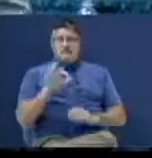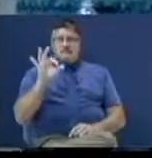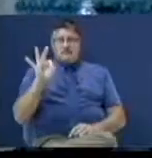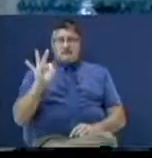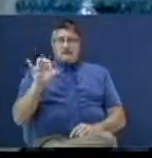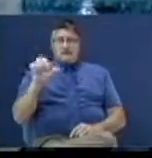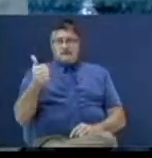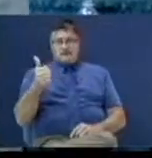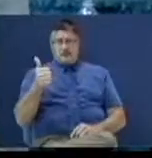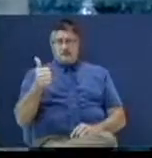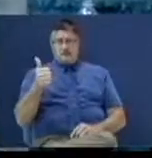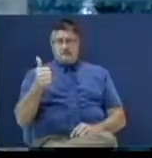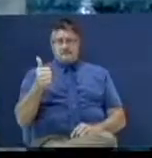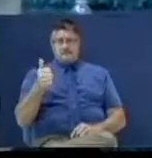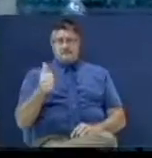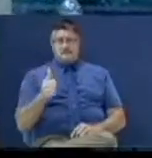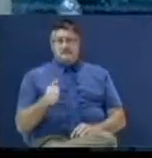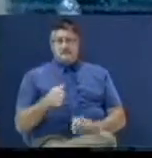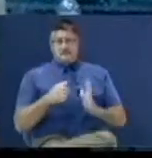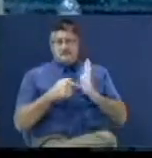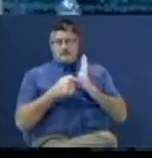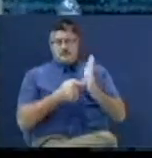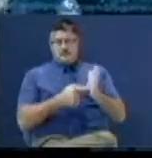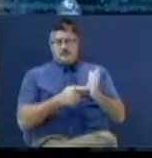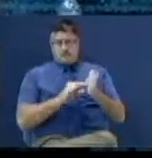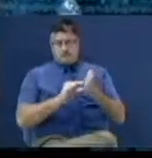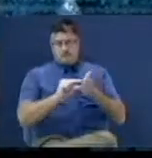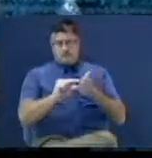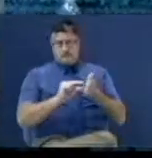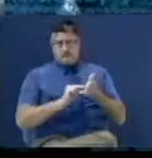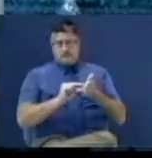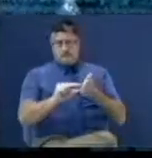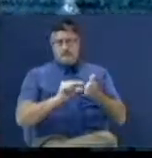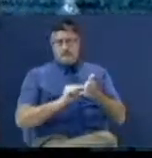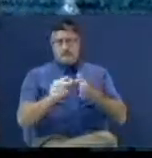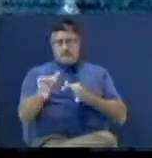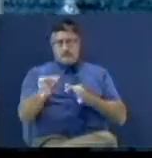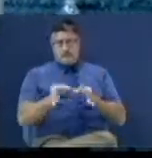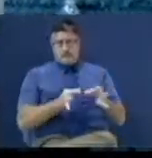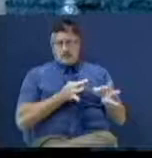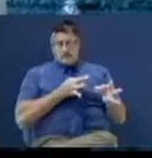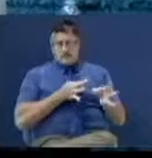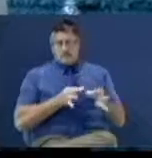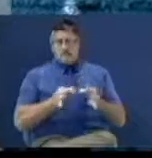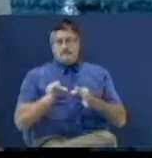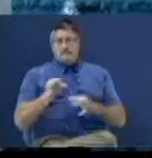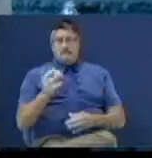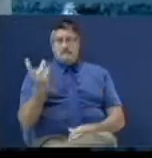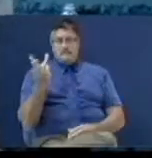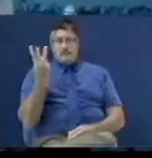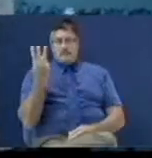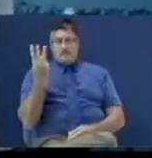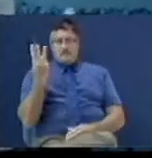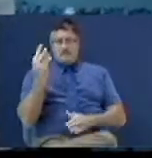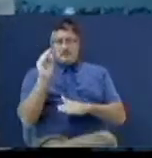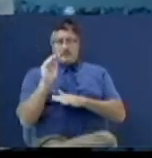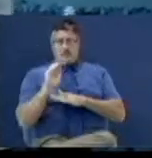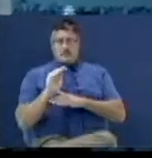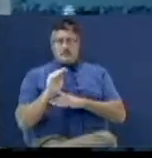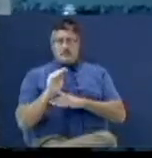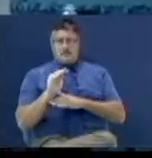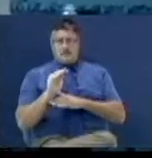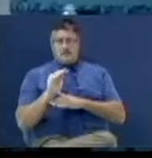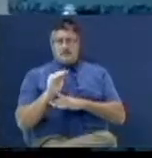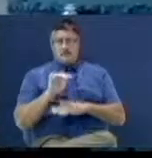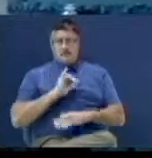these verses and then give you kind of an expository of this passage of Scripture. Wednesday night, this Wednesday night. Now,